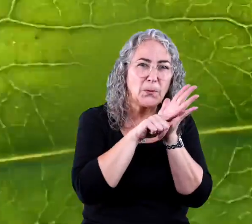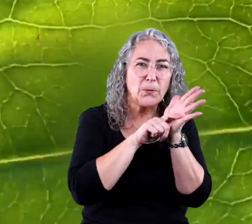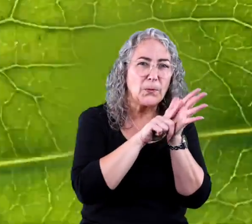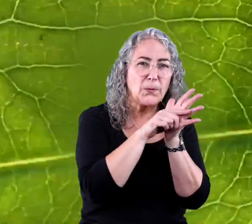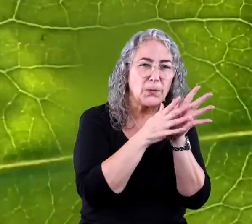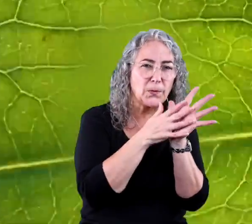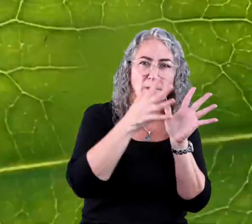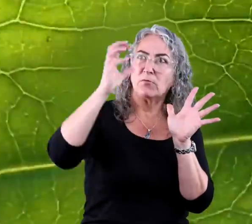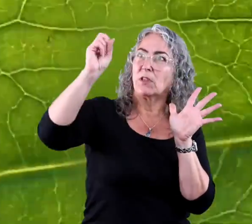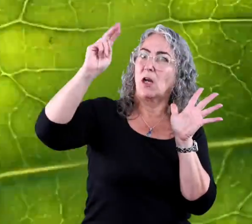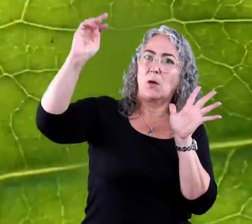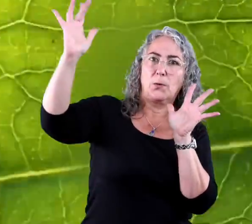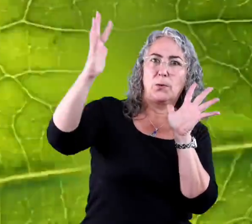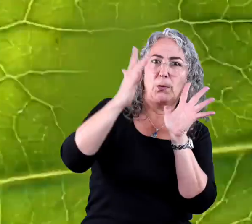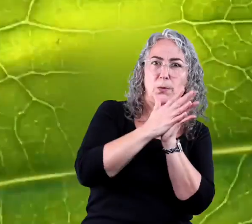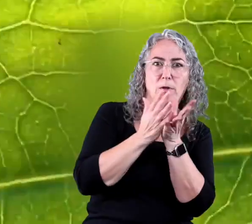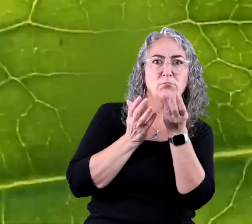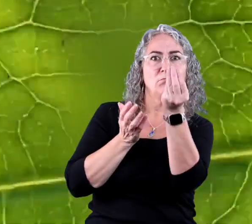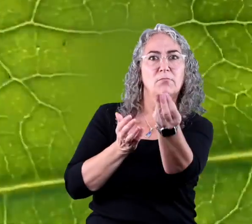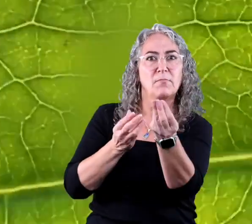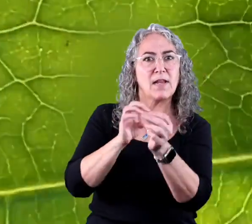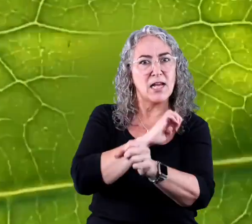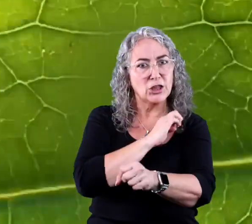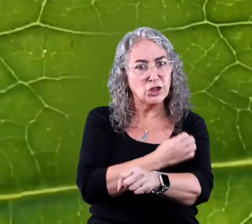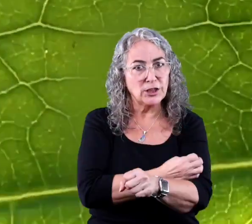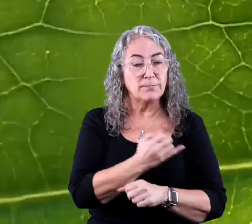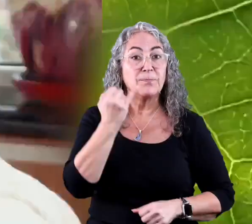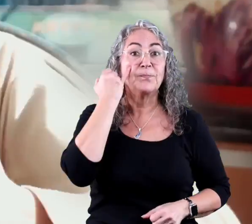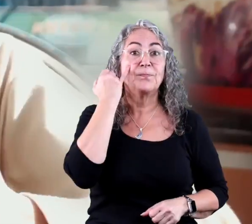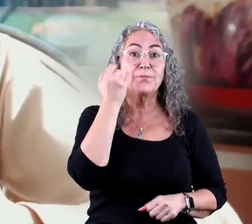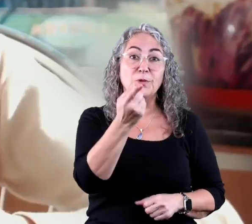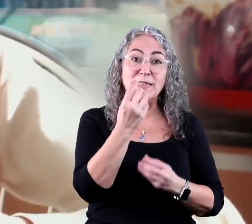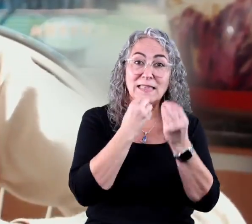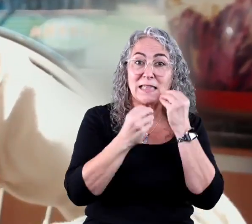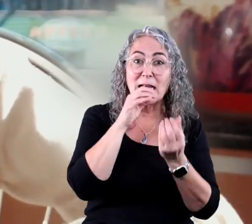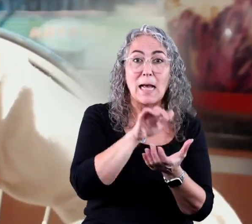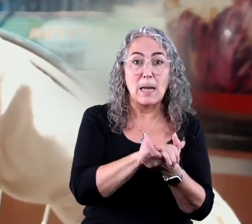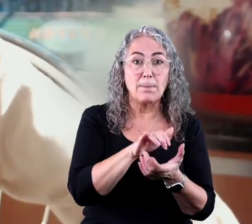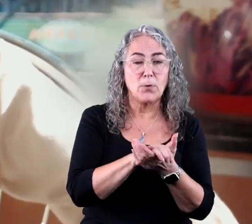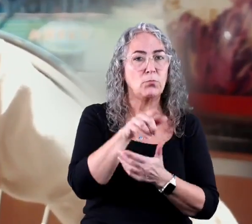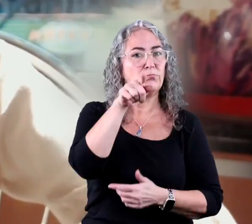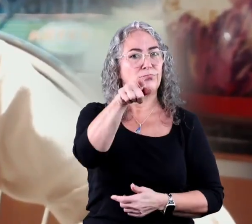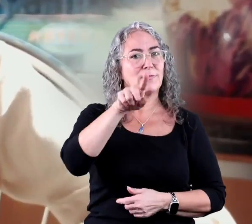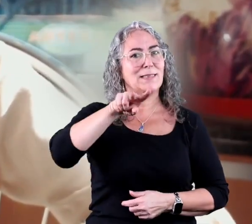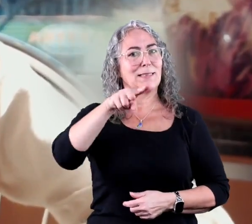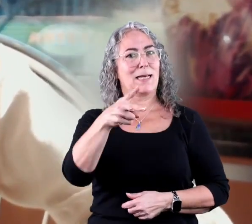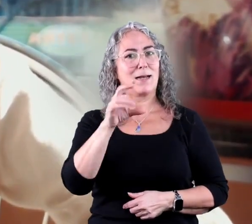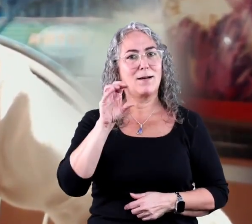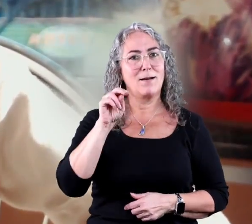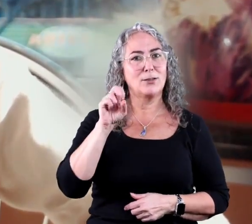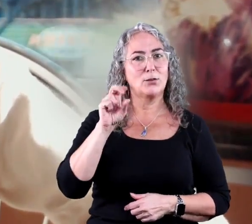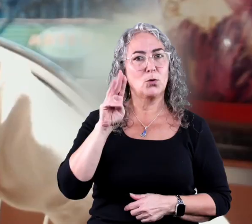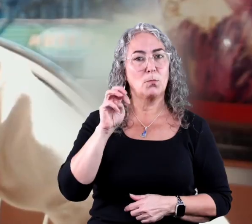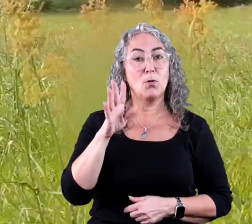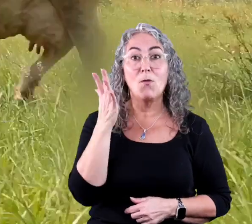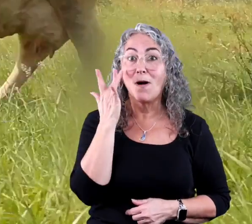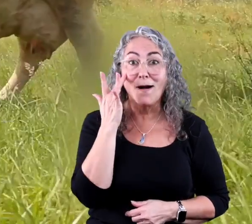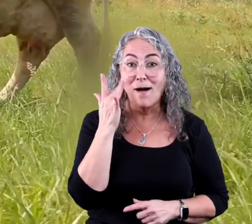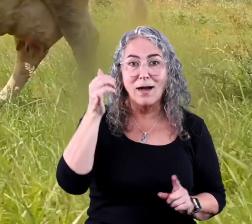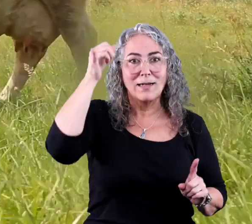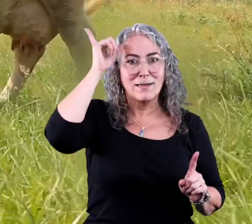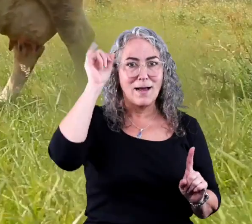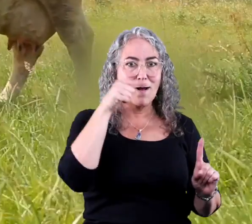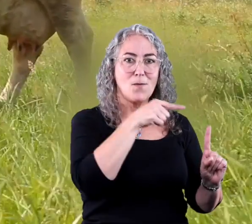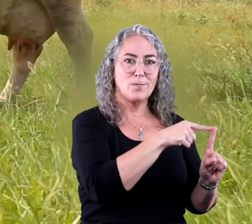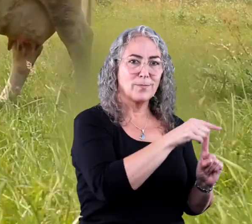you are getting your energy directly from those plants. If you eat a hamburger, you become a secondary consumer because